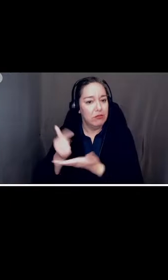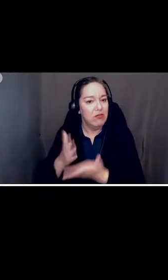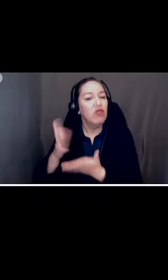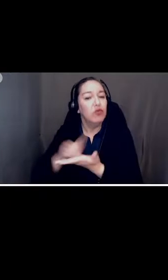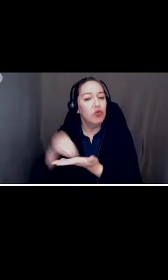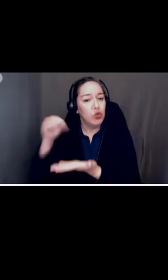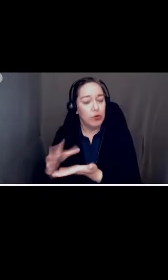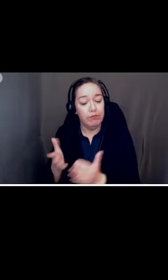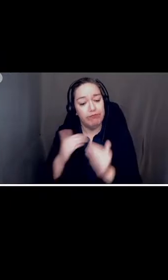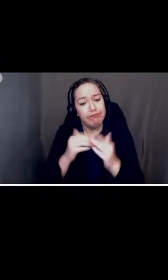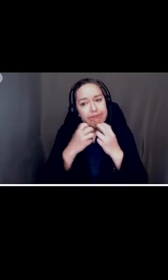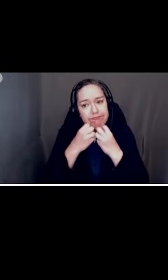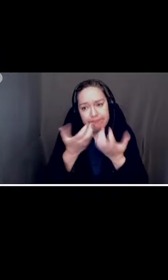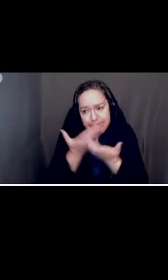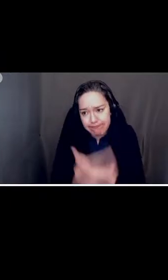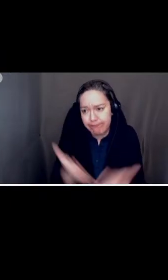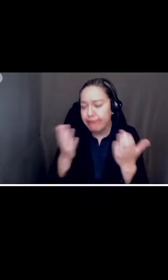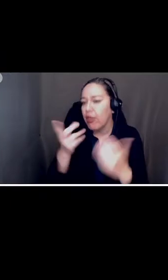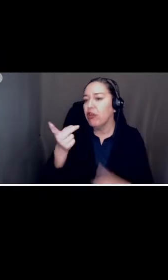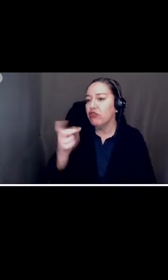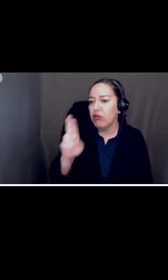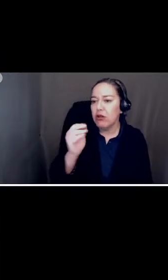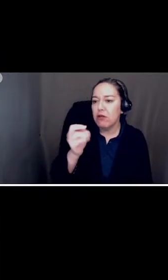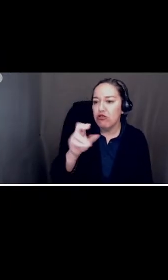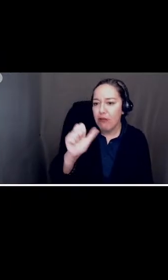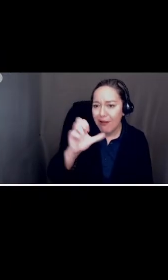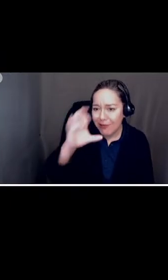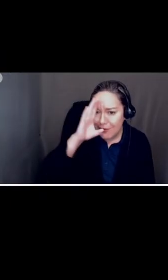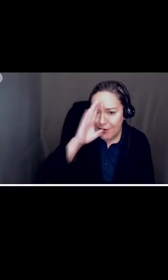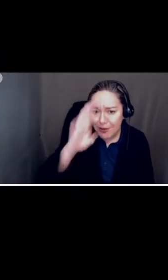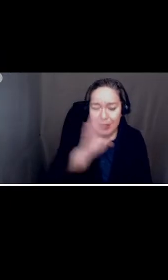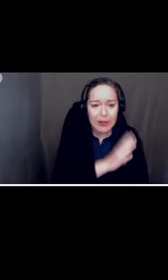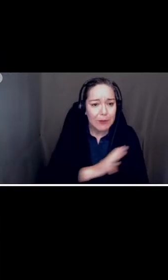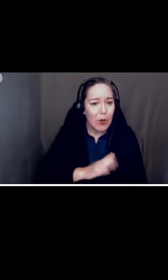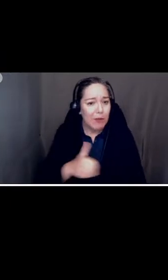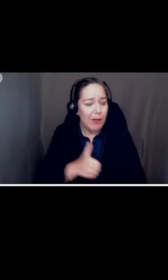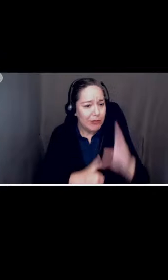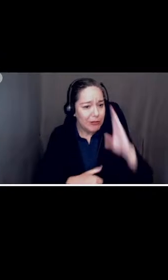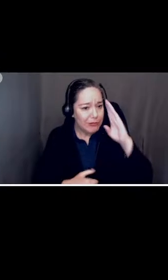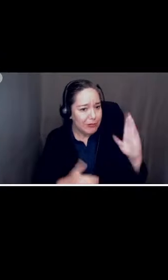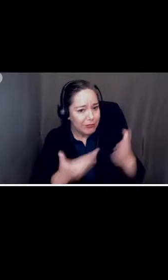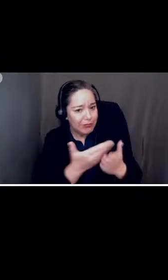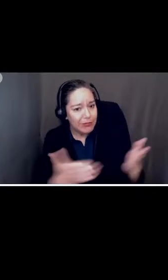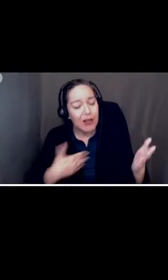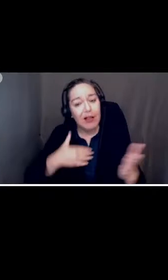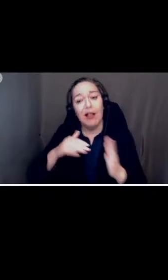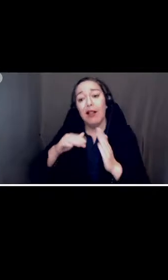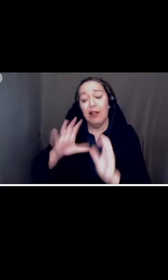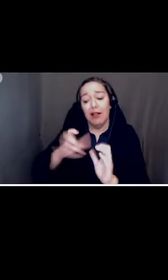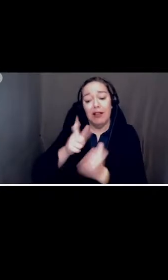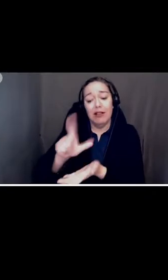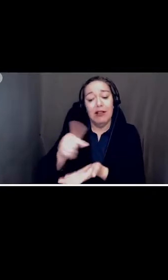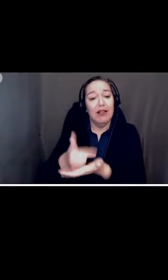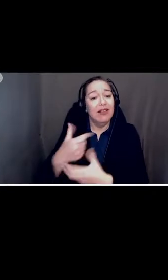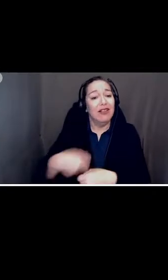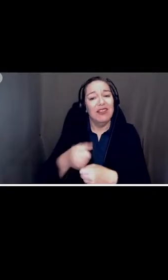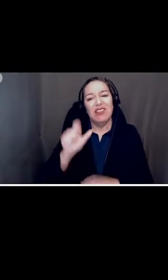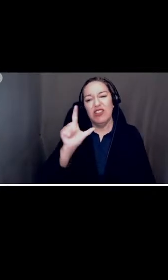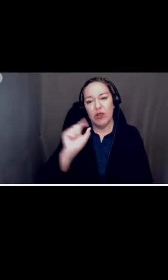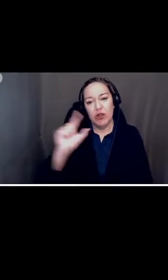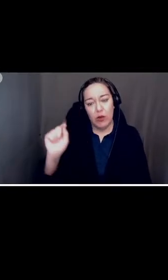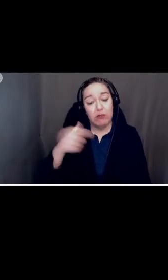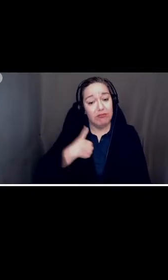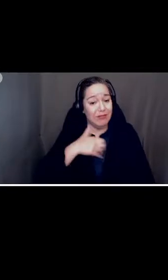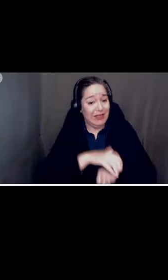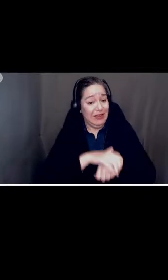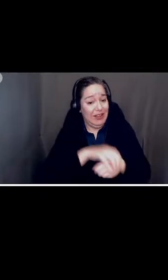dr miranda president flores and cj usd board members i am a bloomington high school graduate class of 2020 i was an english learner who came